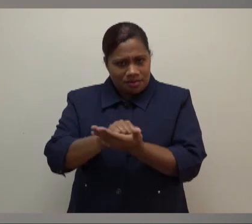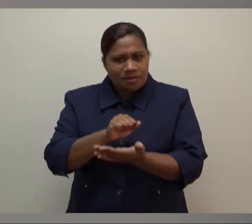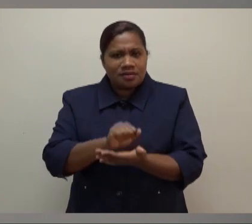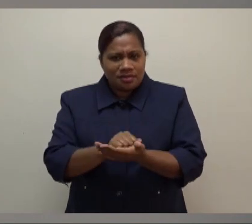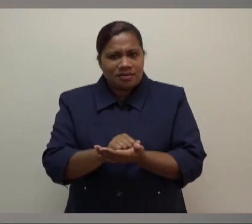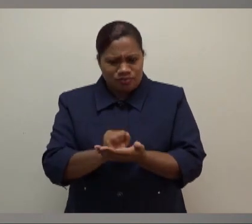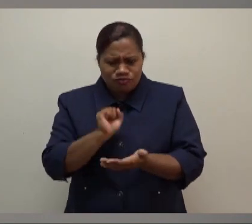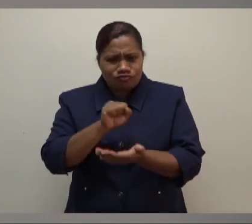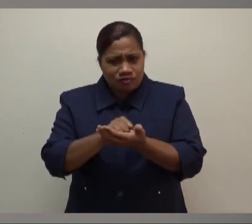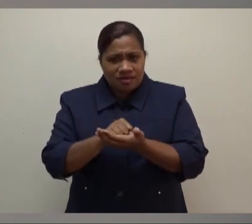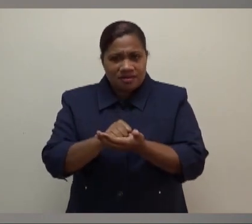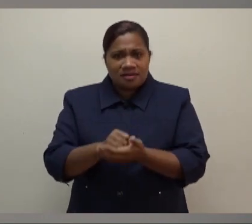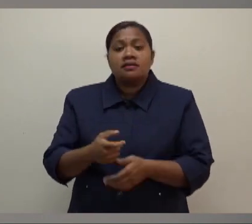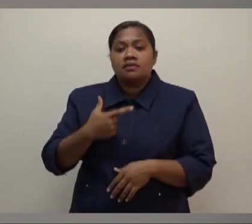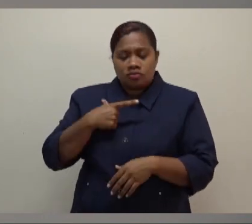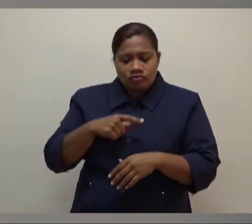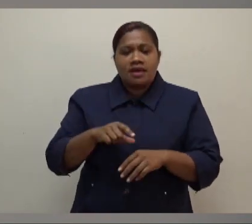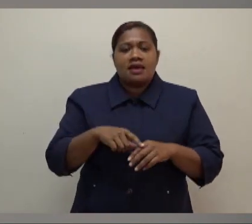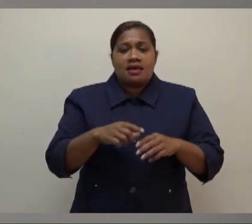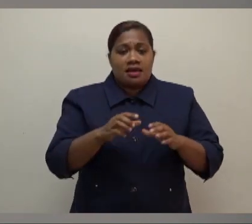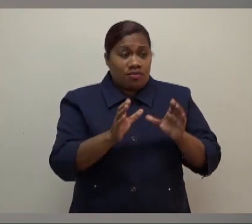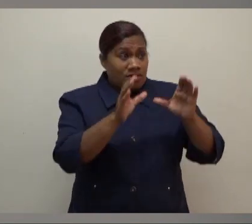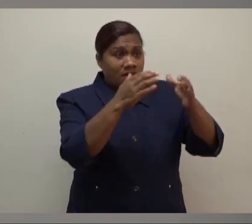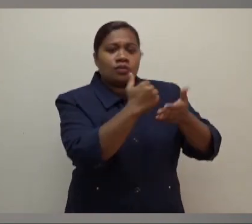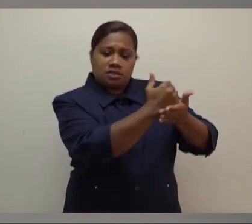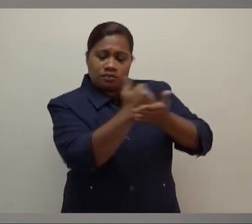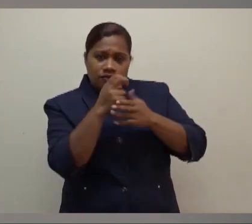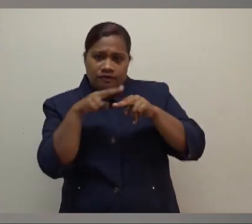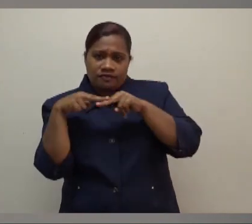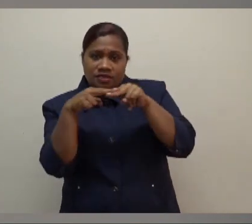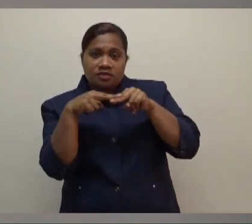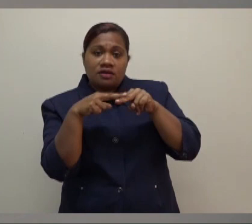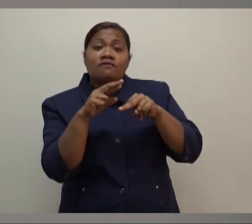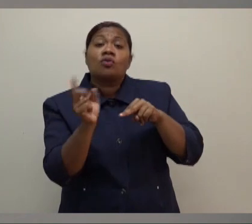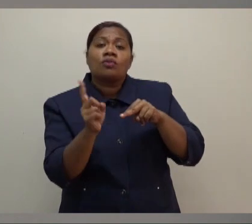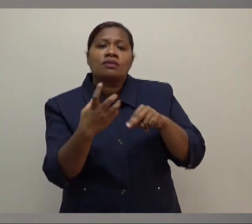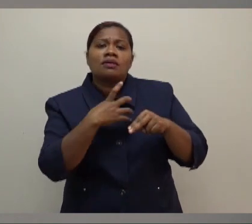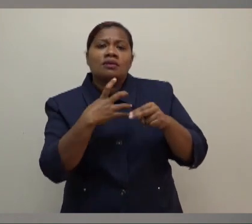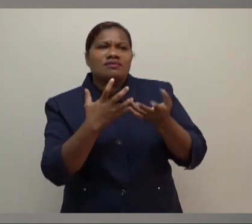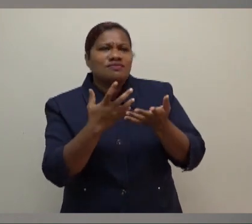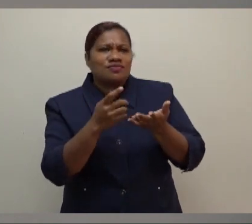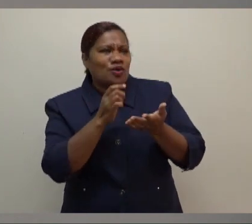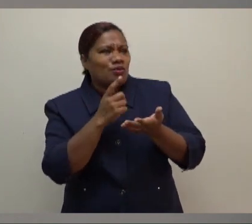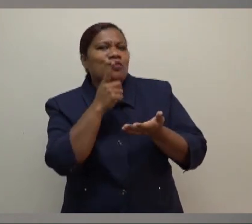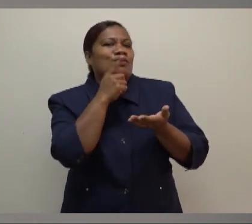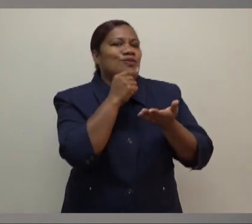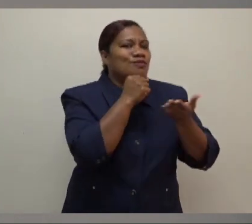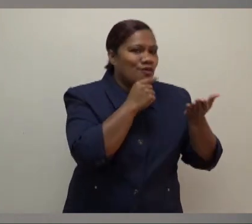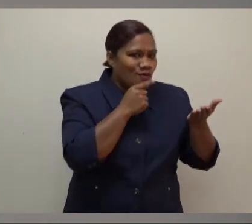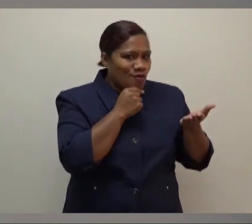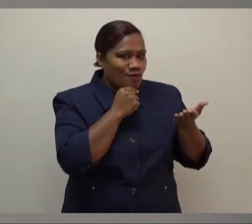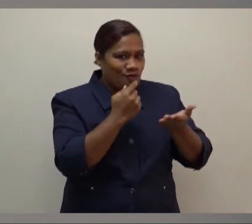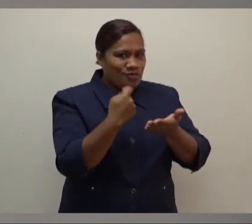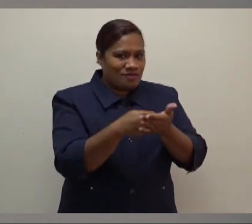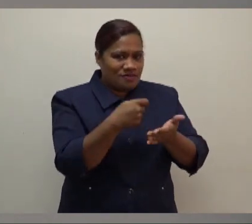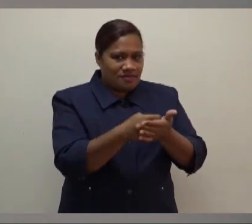why our multilateral partners supported Fiji with additional external debt during this period. The alternative was a mass